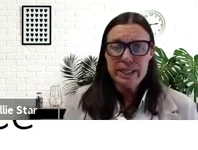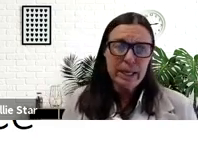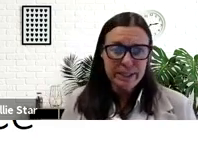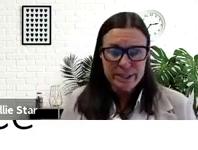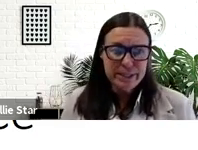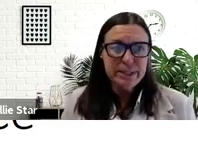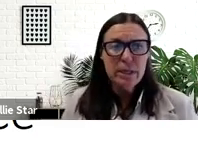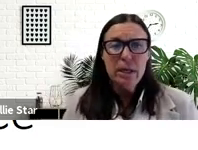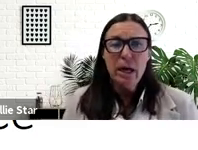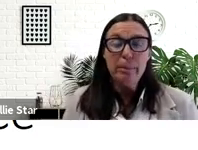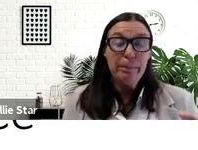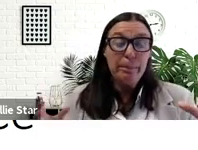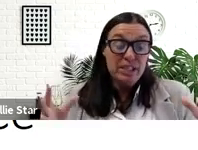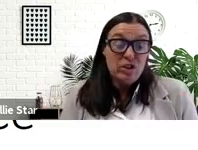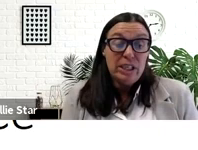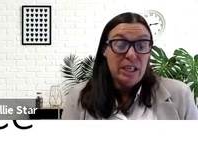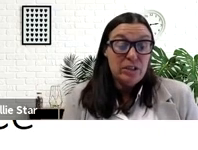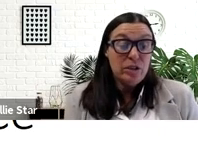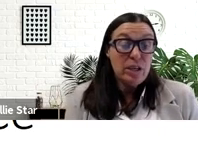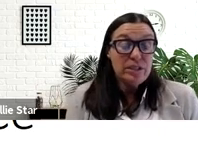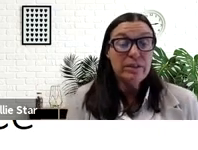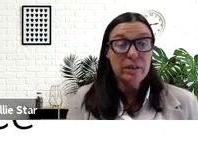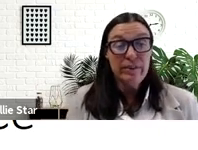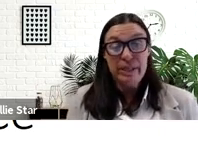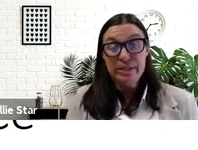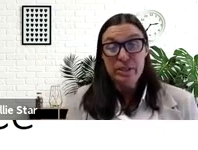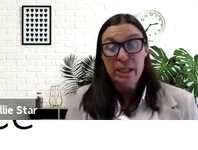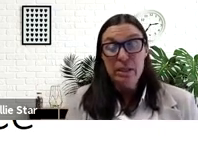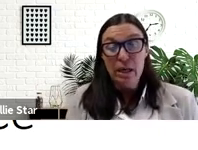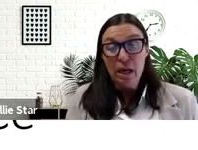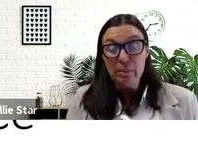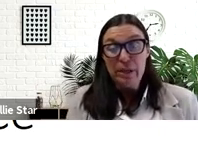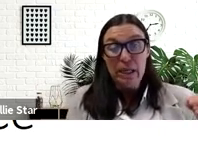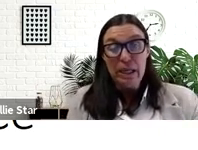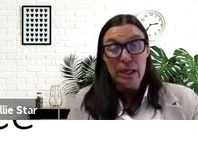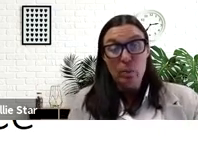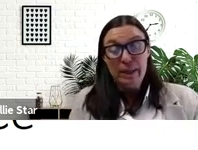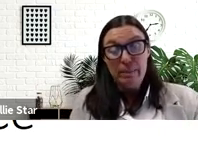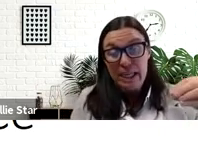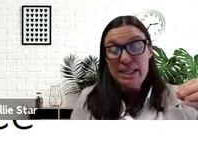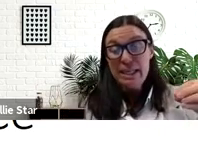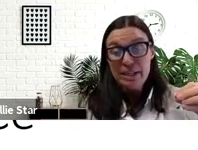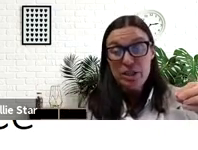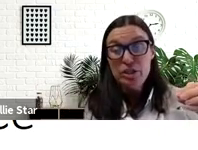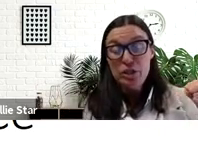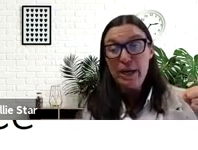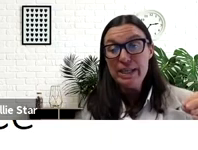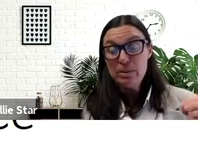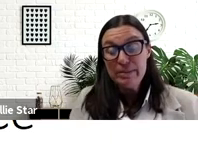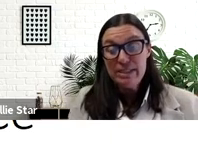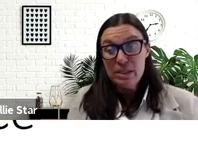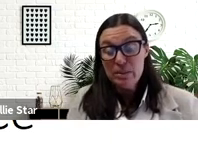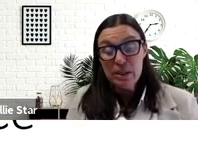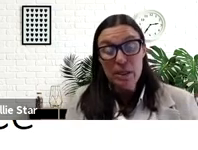critical race cognizance by deconstructing ourselves and our family history. We can make these connections to